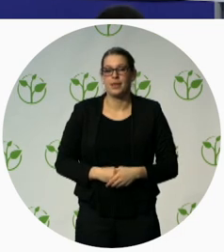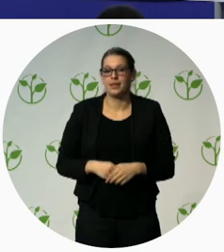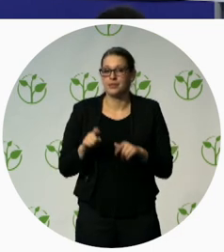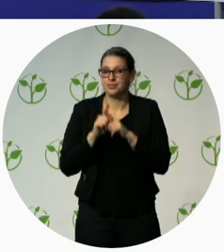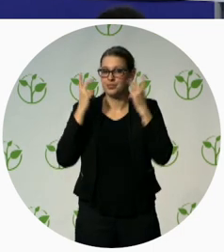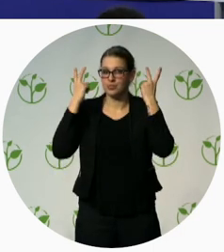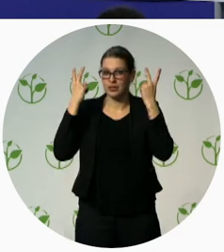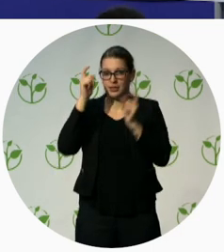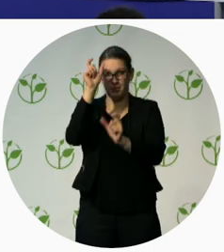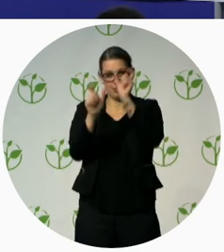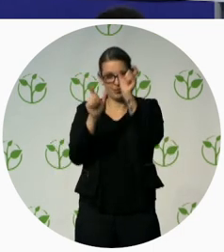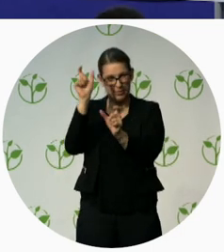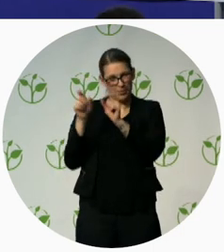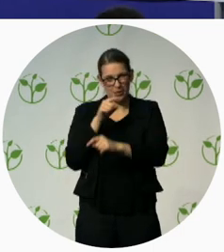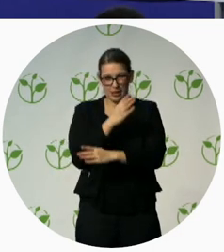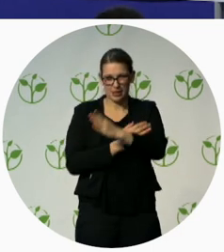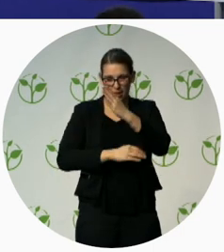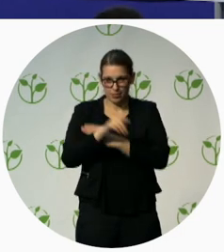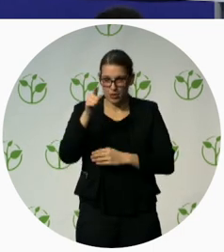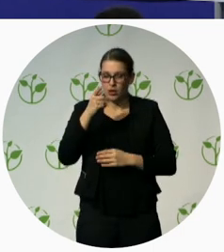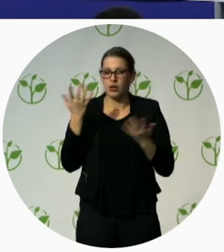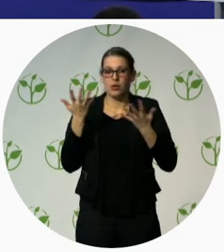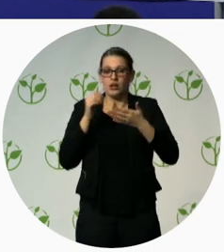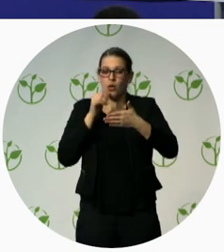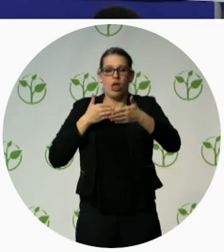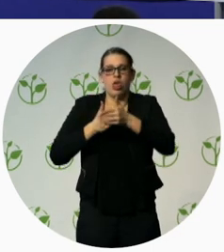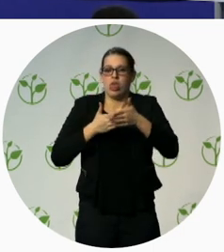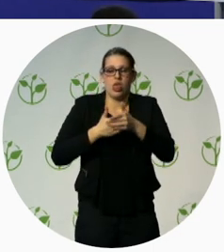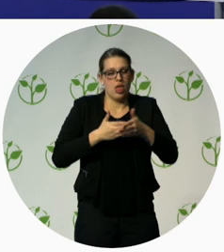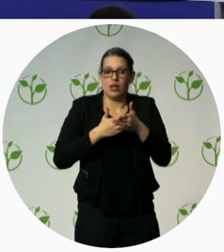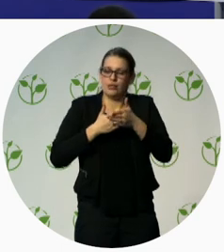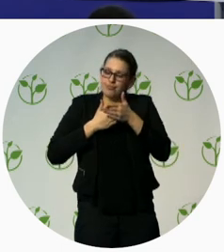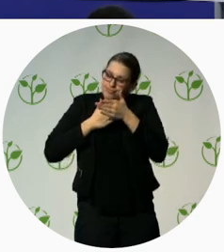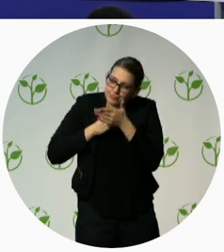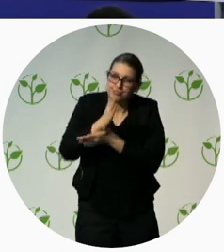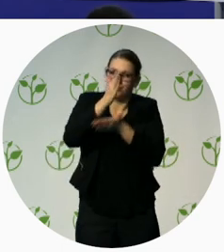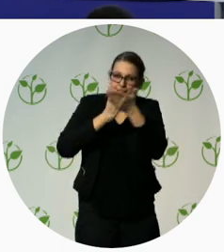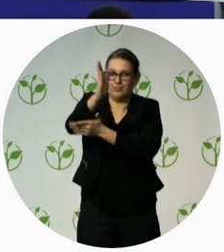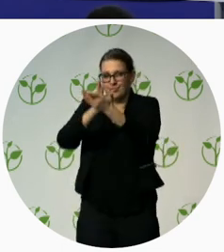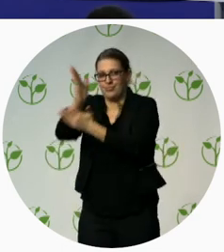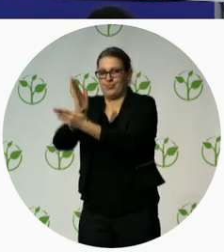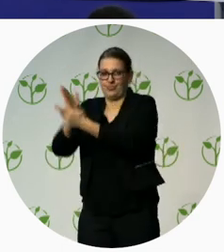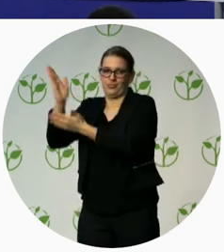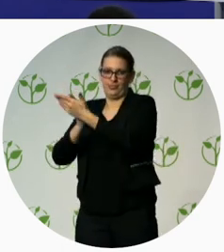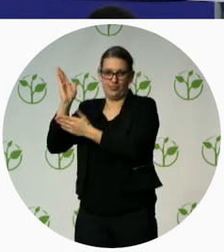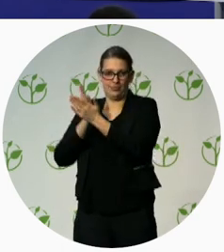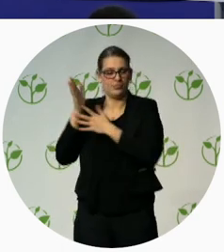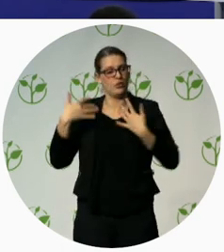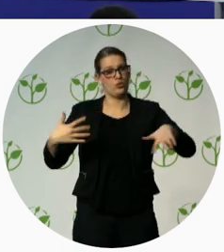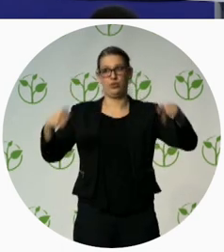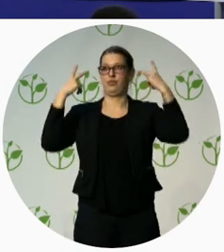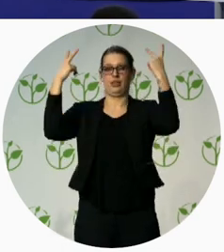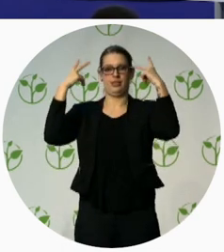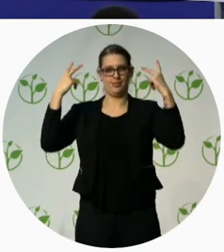an example of a sign language service within your center where a deaf mother could be in contact with her child.